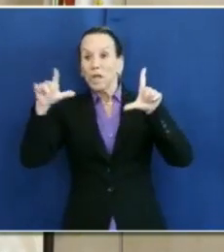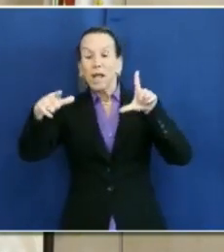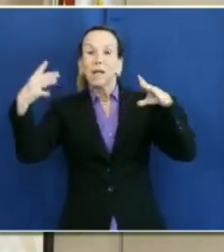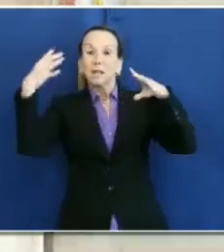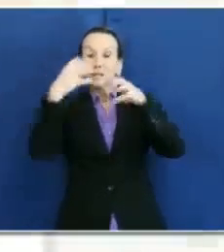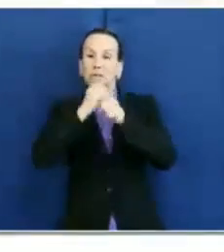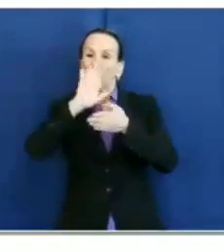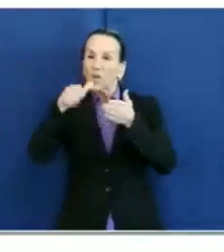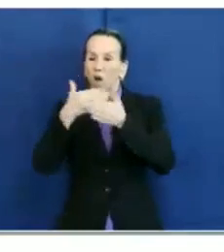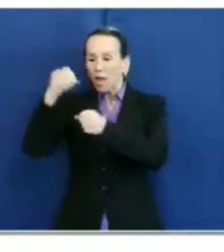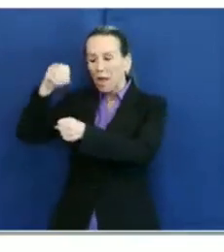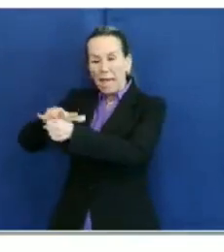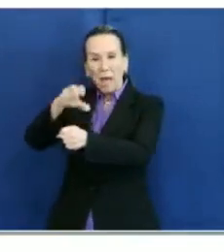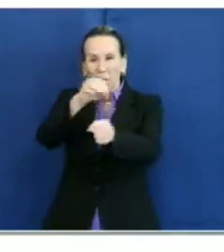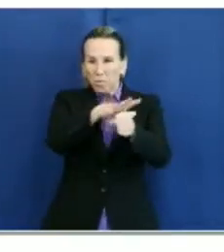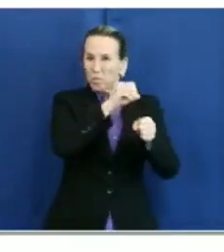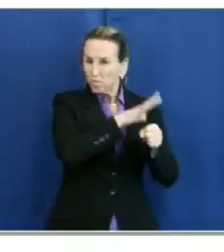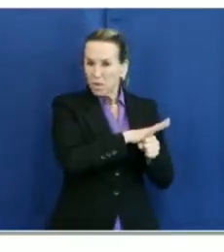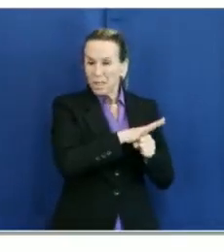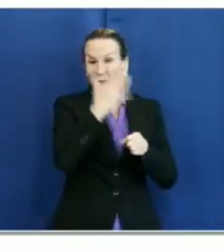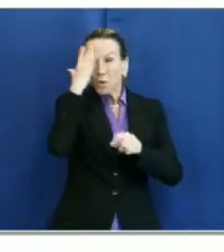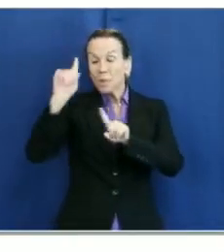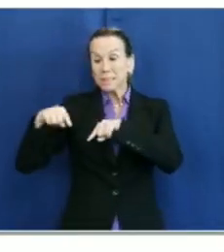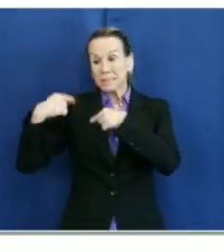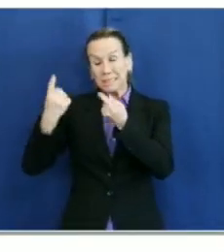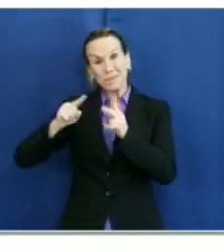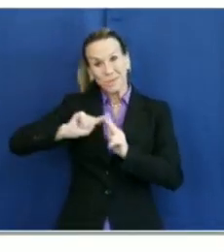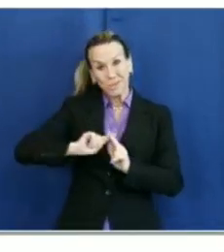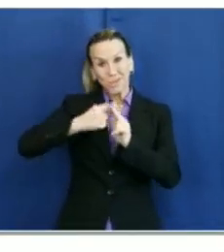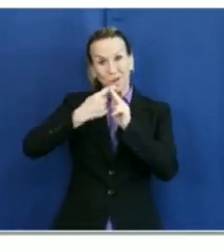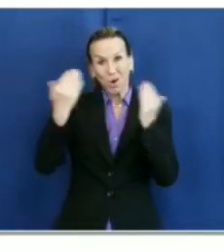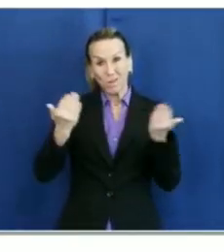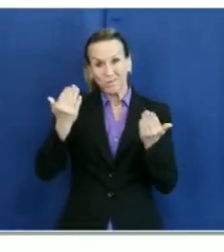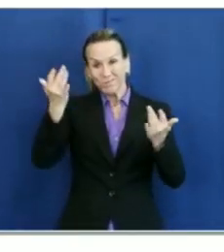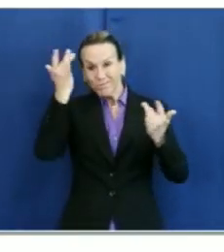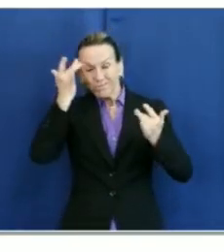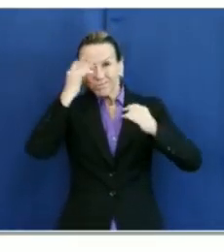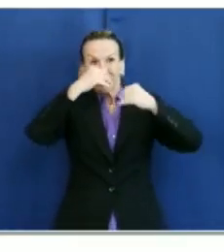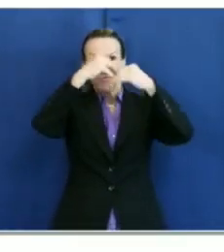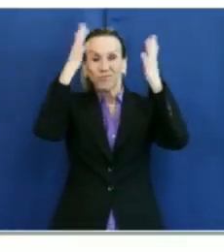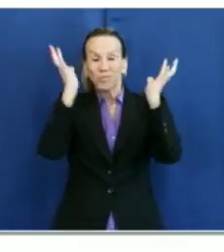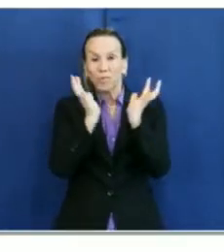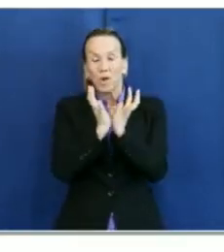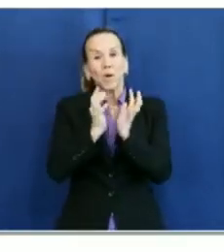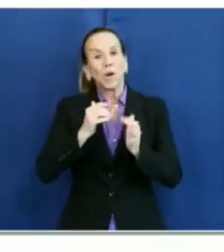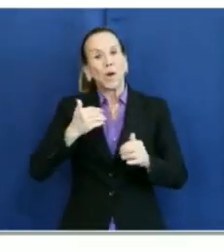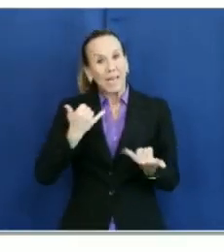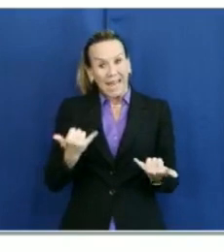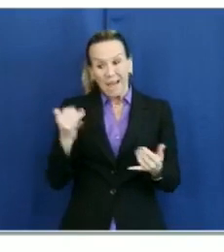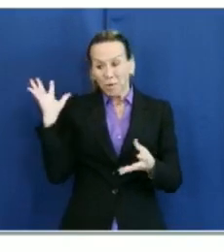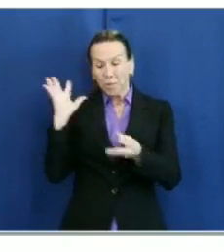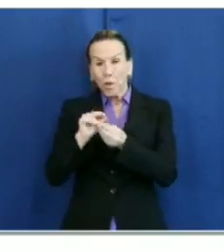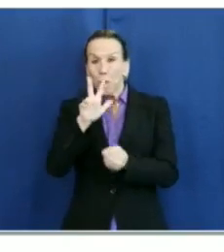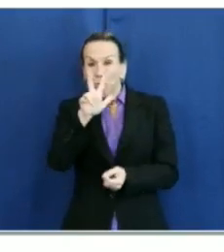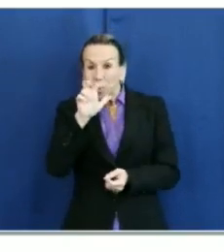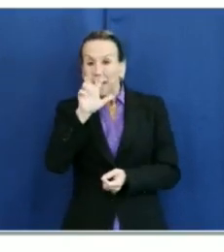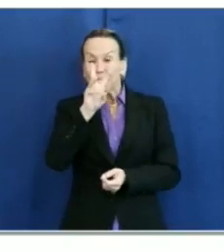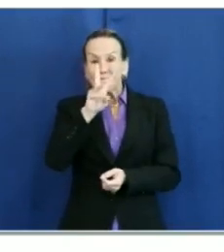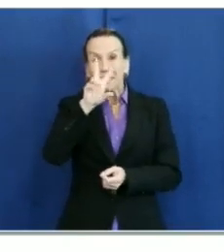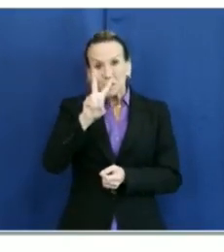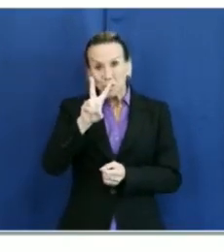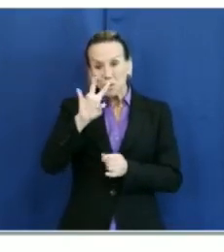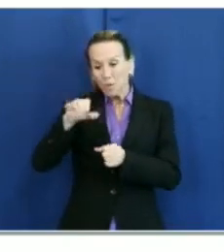outbreaks. Since the beginning of the pandemic, we have had 262 total